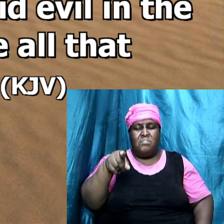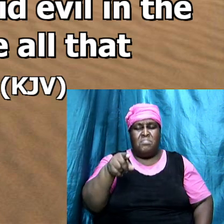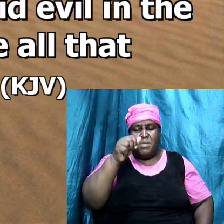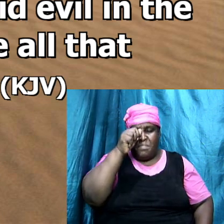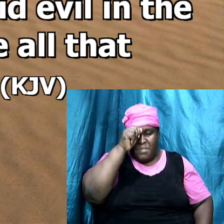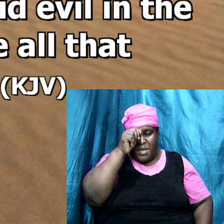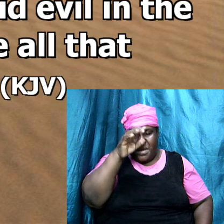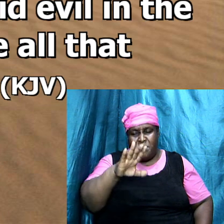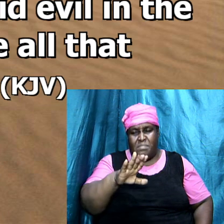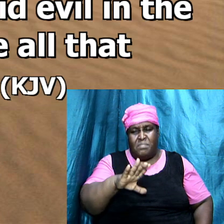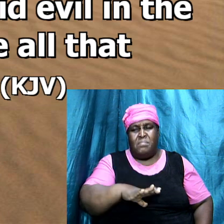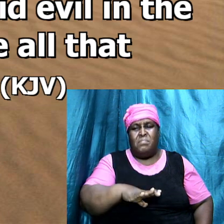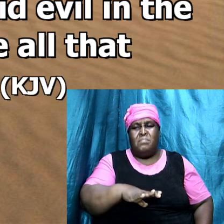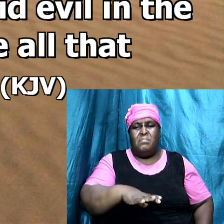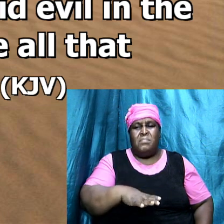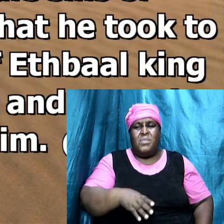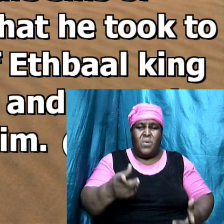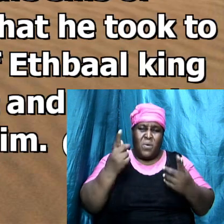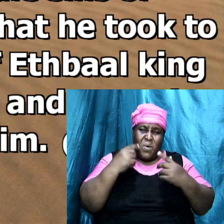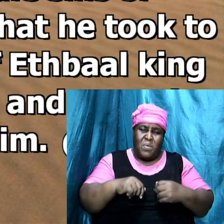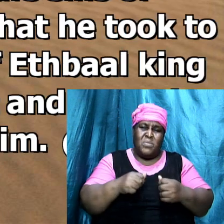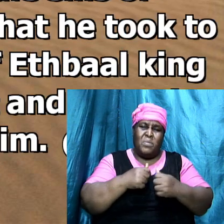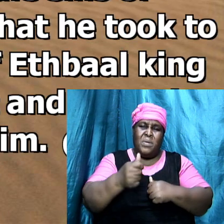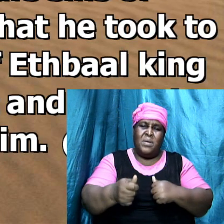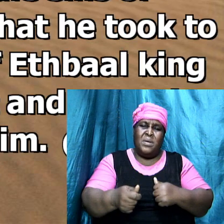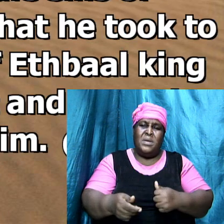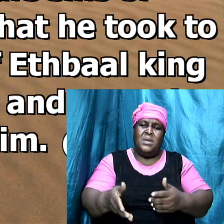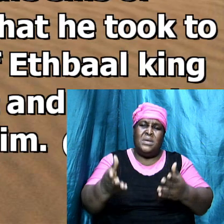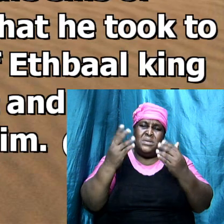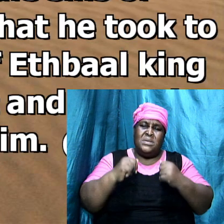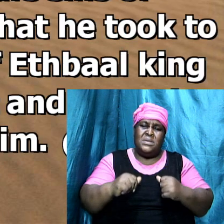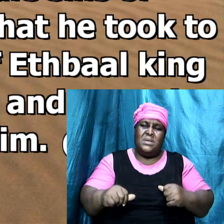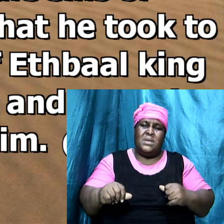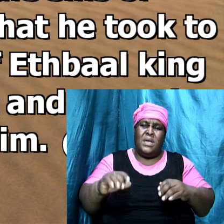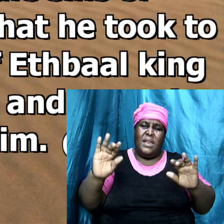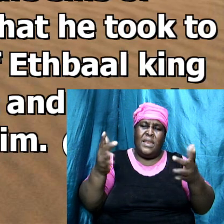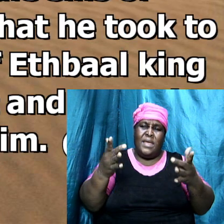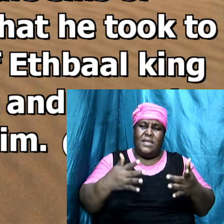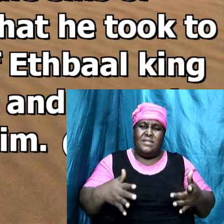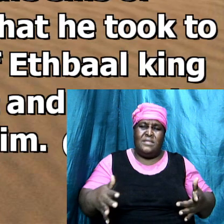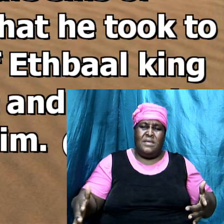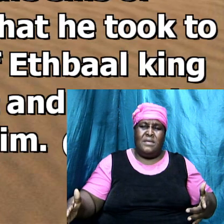and it came to pass as if it had been now a light thing